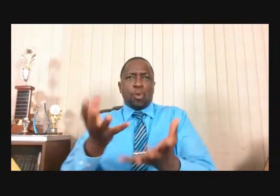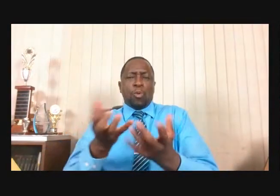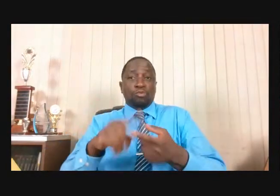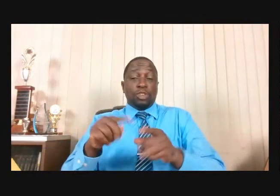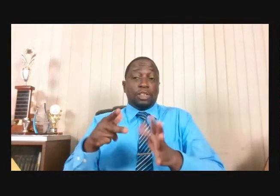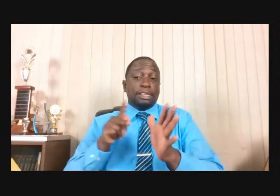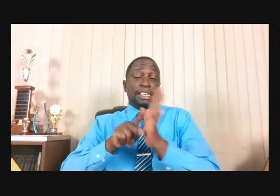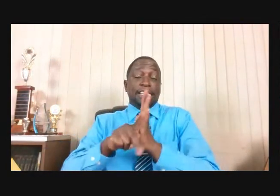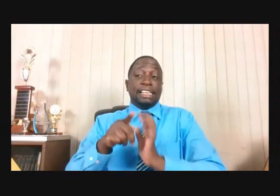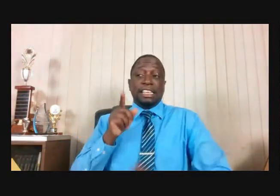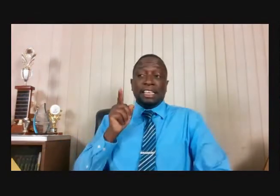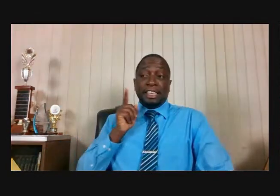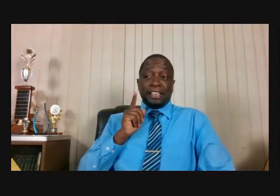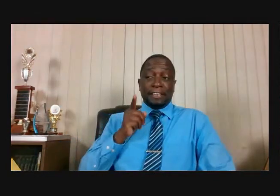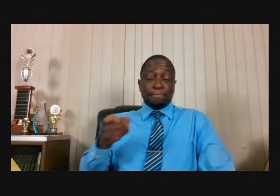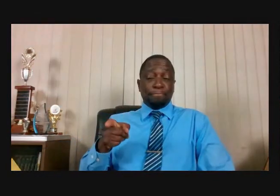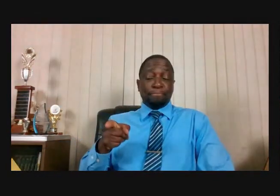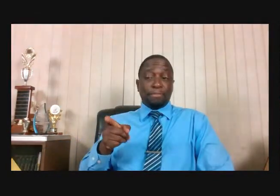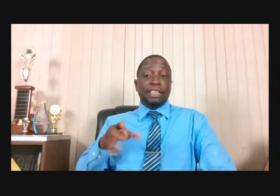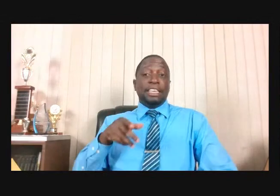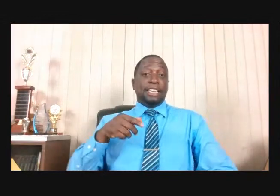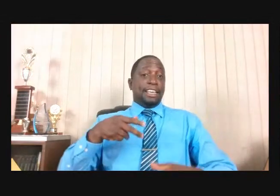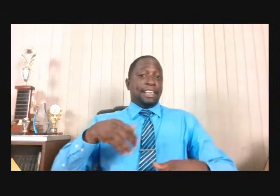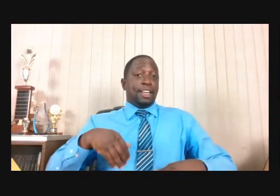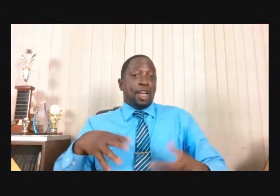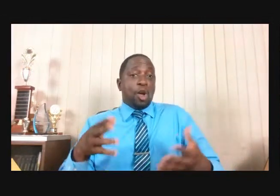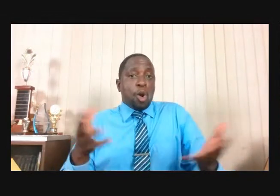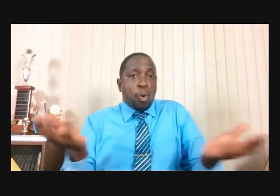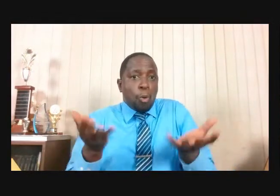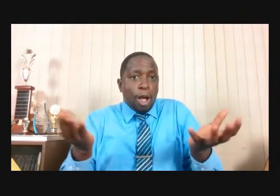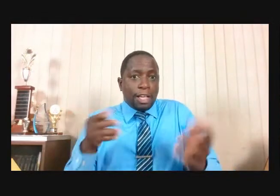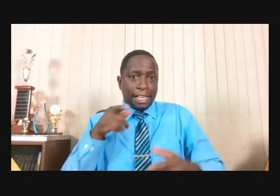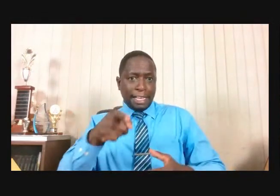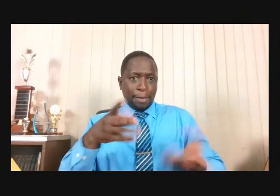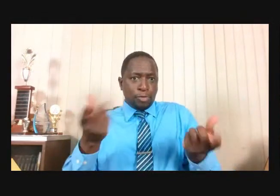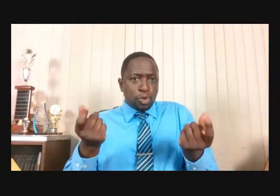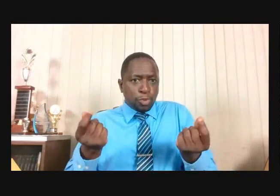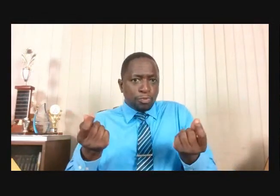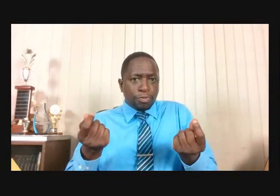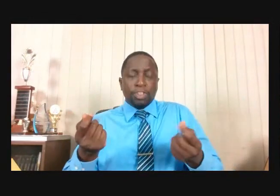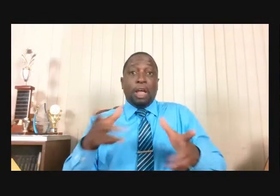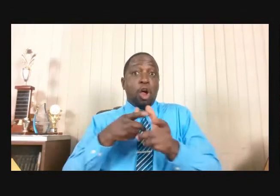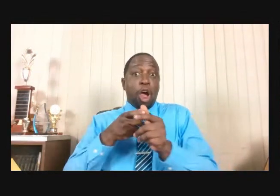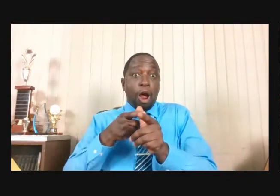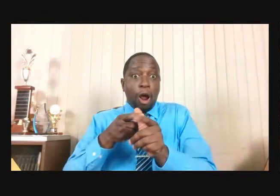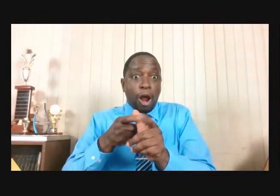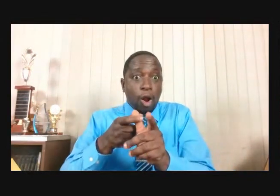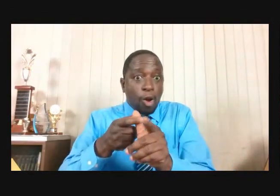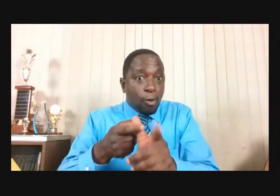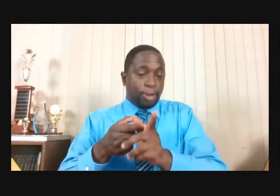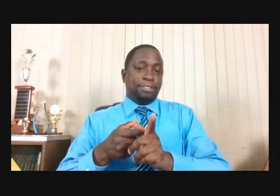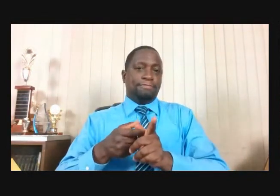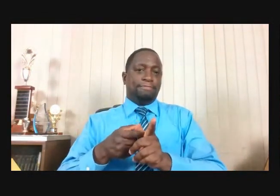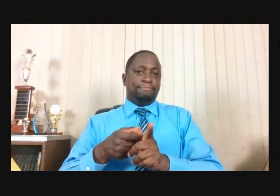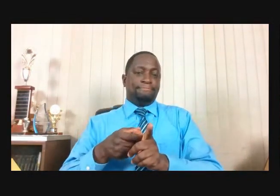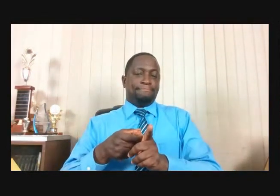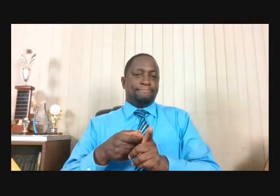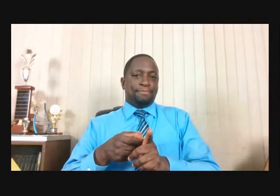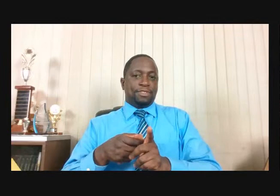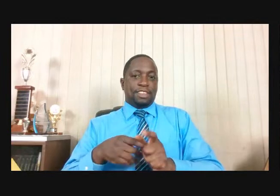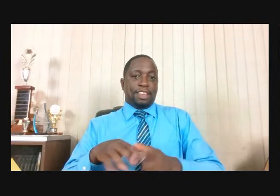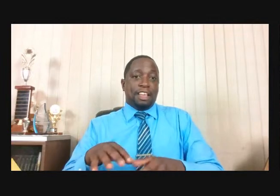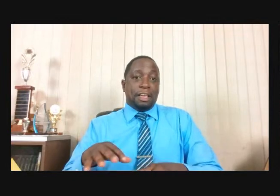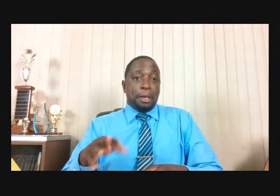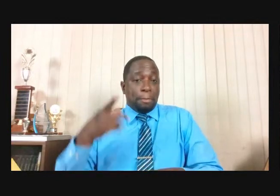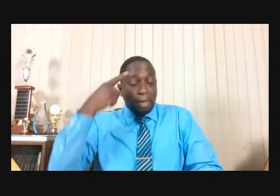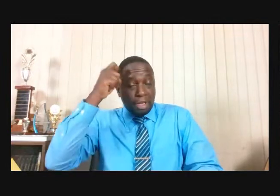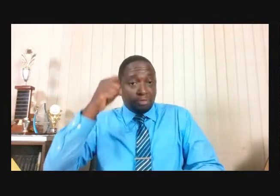No Orders To Do So But He Takes Off With Fear And Terror Driving Him And